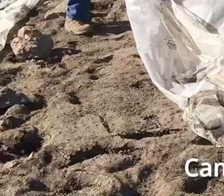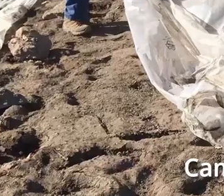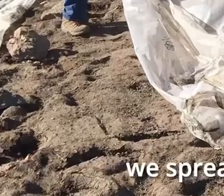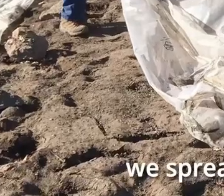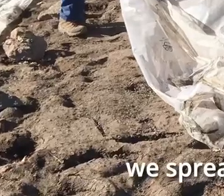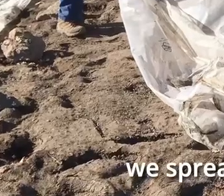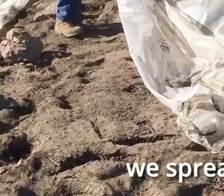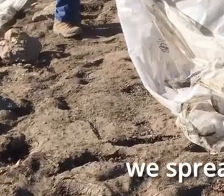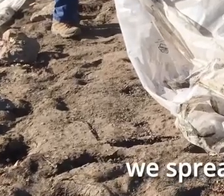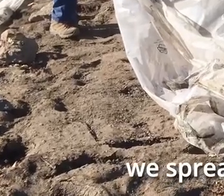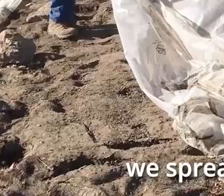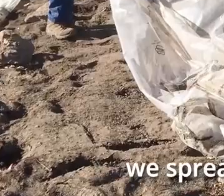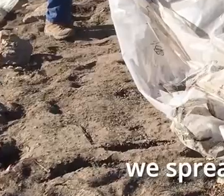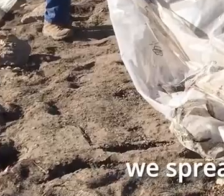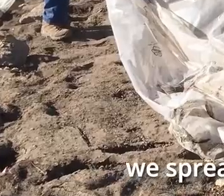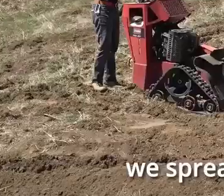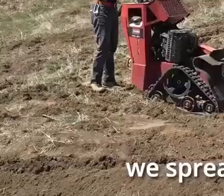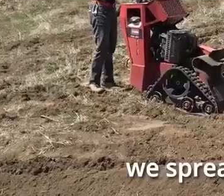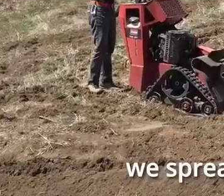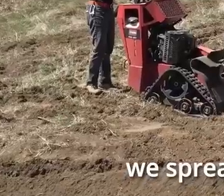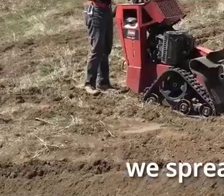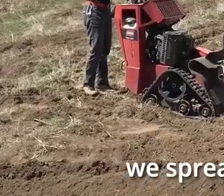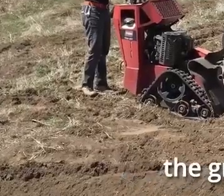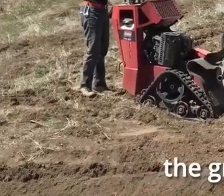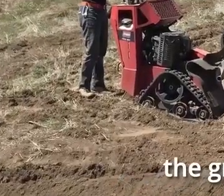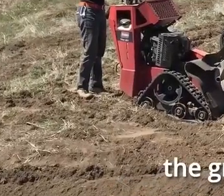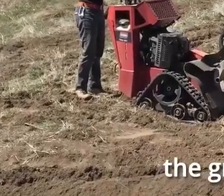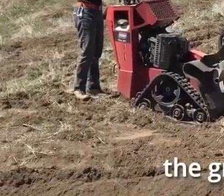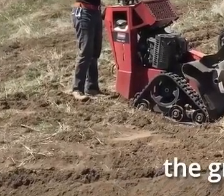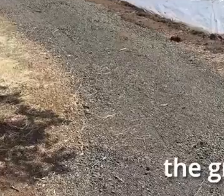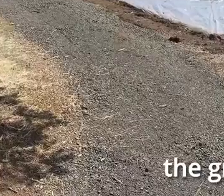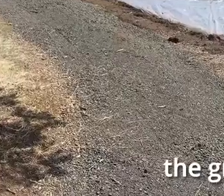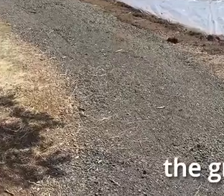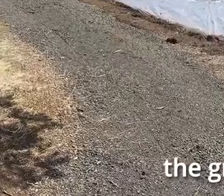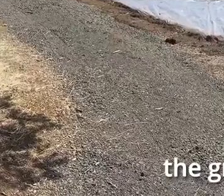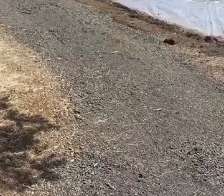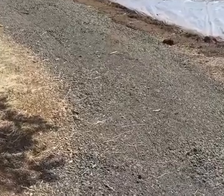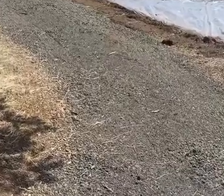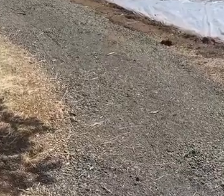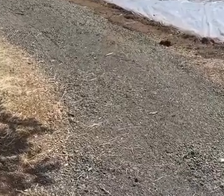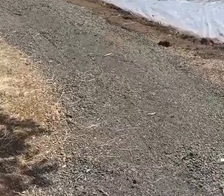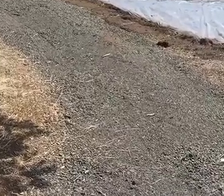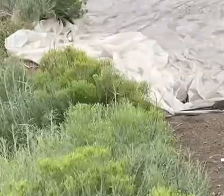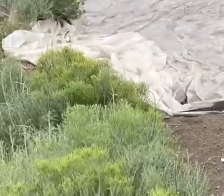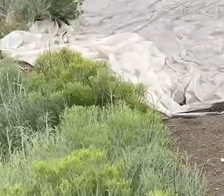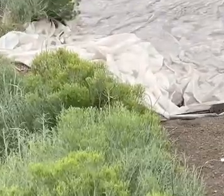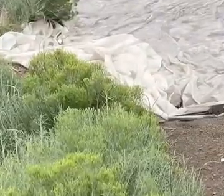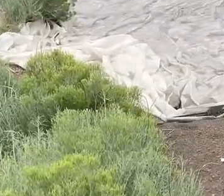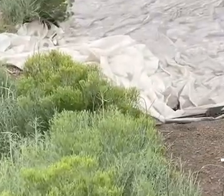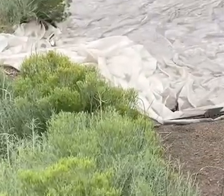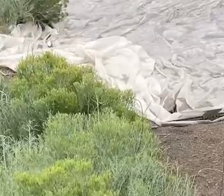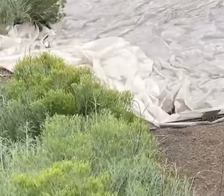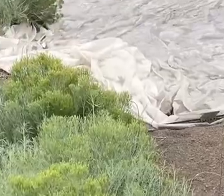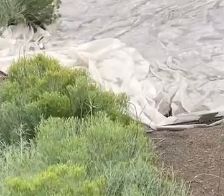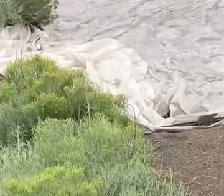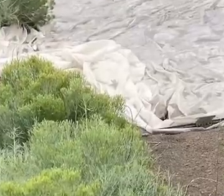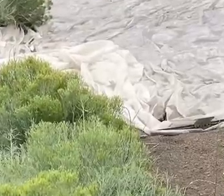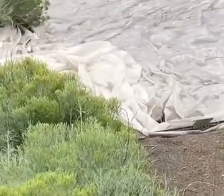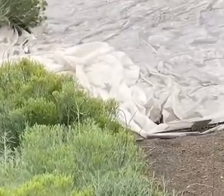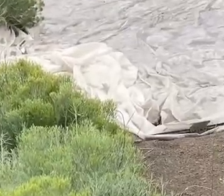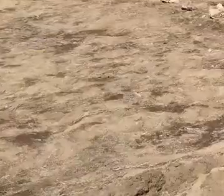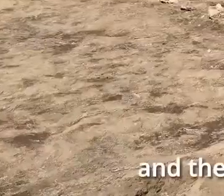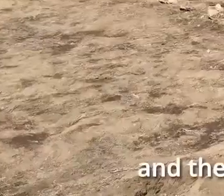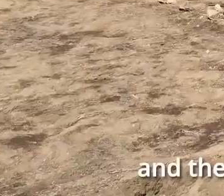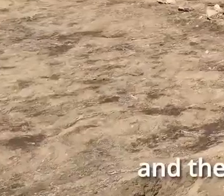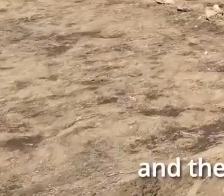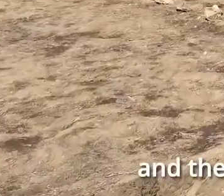Preserve, we spread huge sheets of plastic out on the ground after we've cleared it. Then the sun cooks the soil all summer